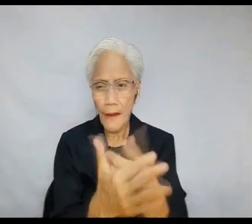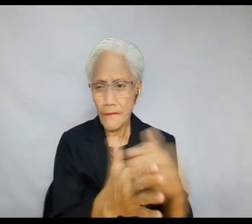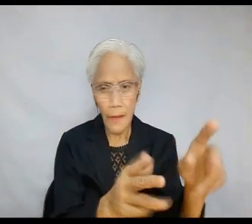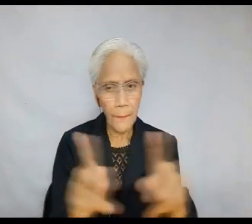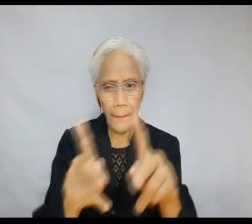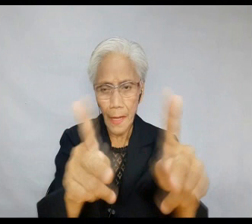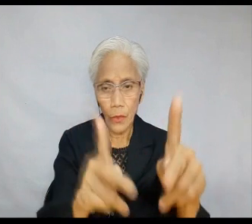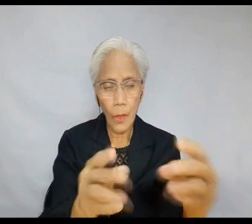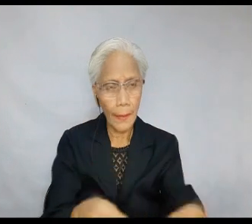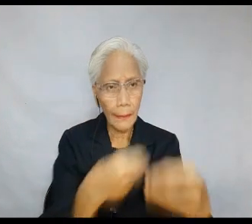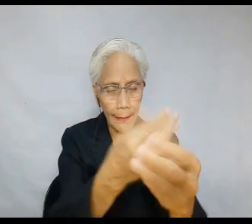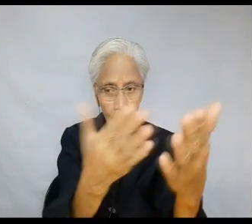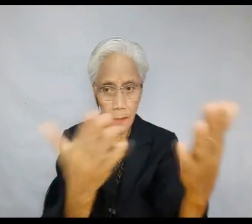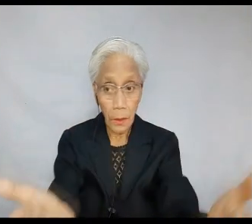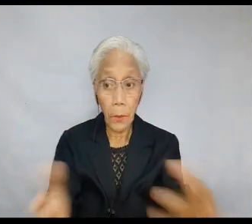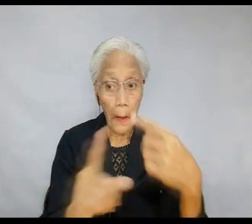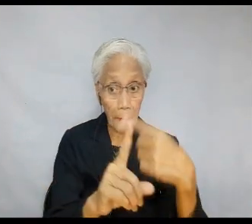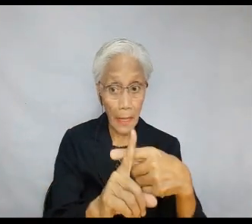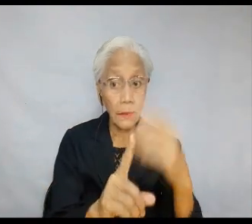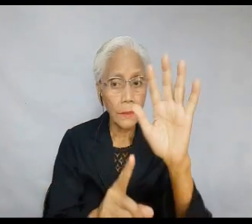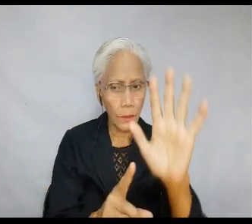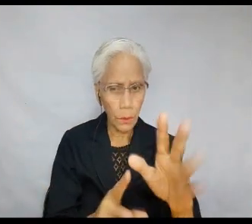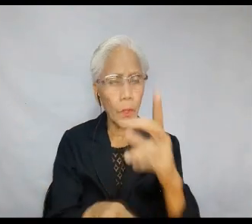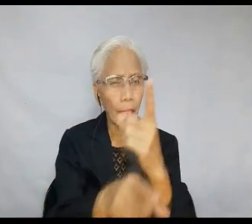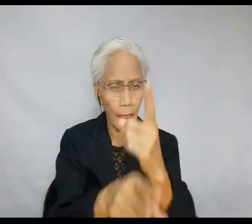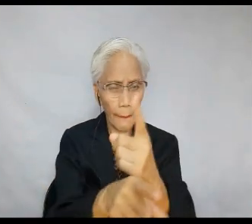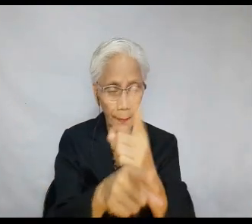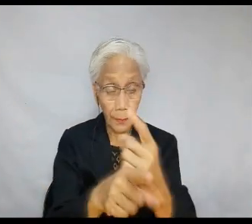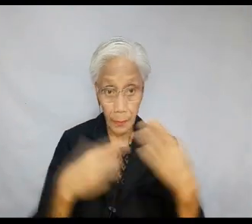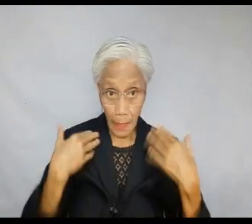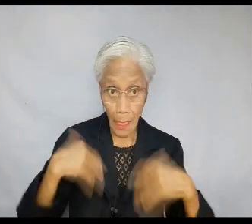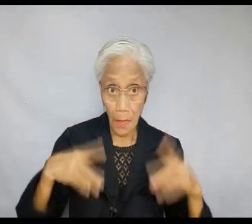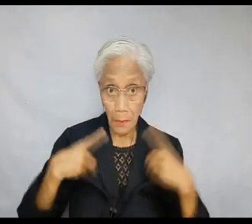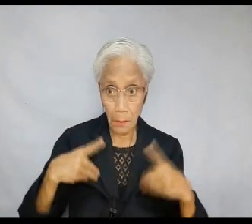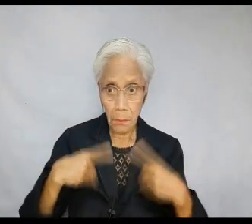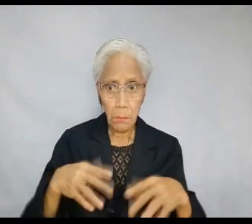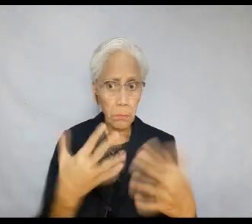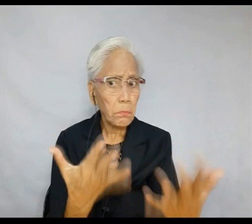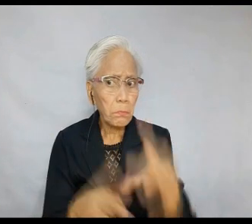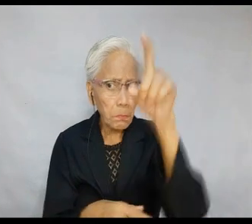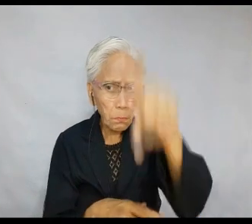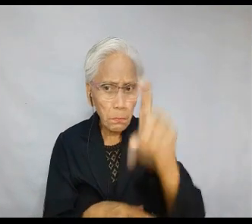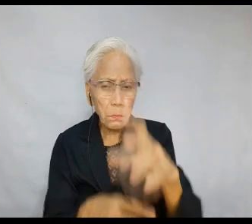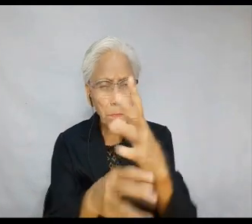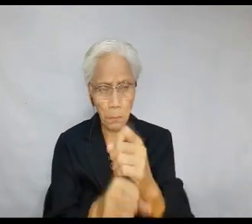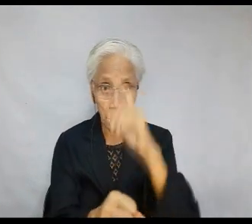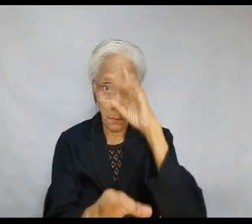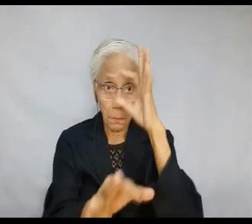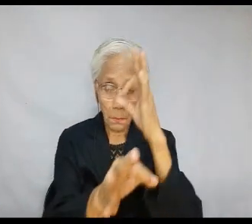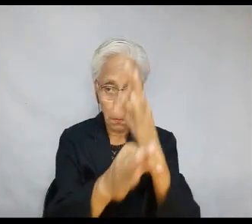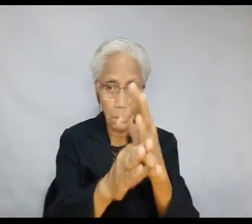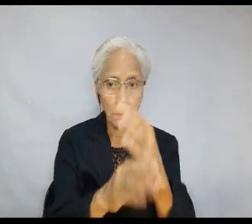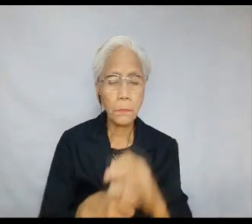first this vision, and everything, every path, will be laid out for you, plus, your proper garment. This,